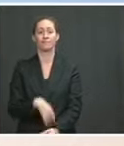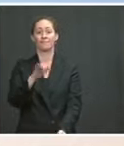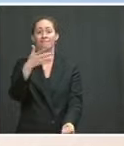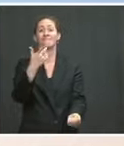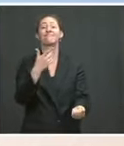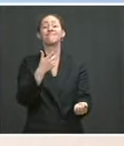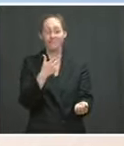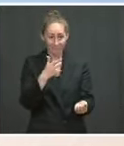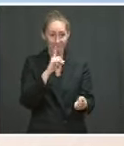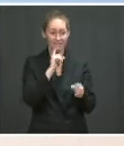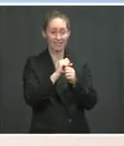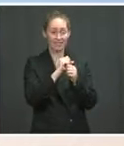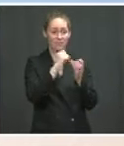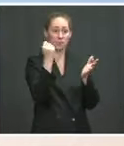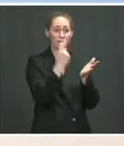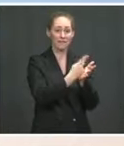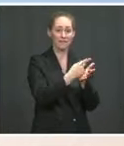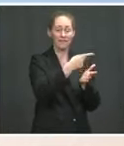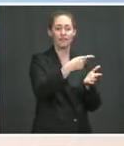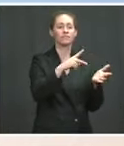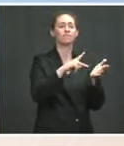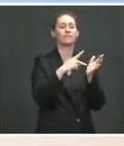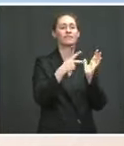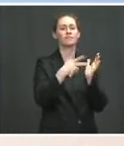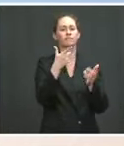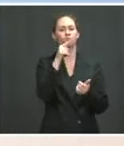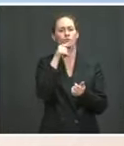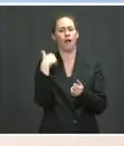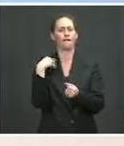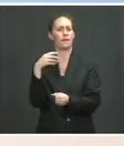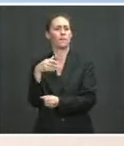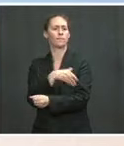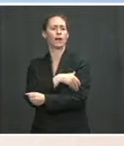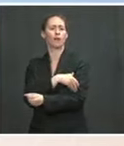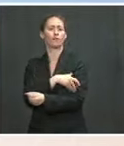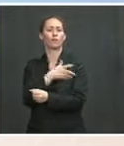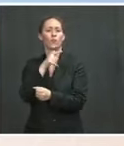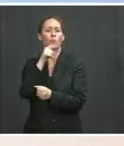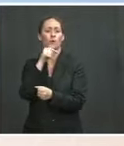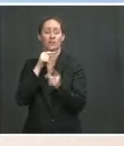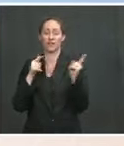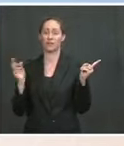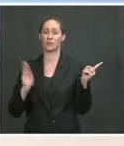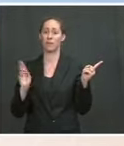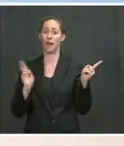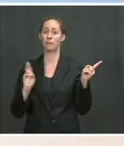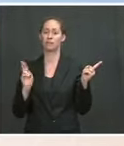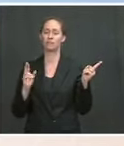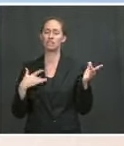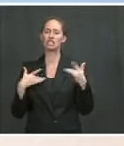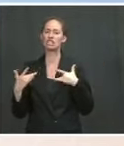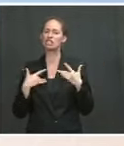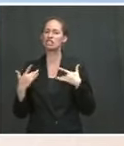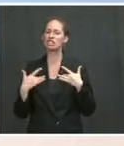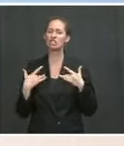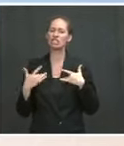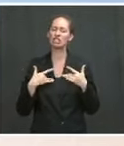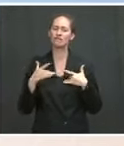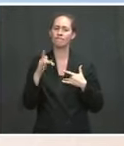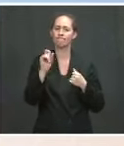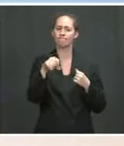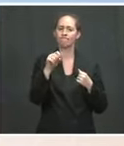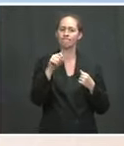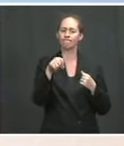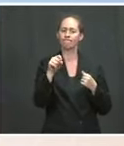body or individual. And clearly that's concerning. What we noted in the announcement about the Vice President's role is that her